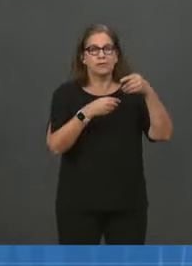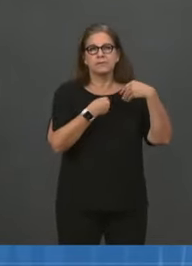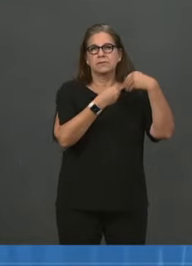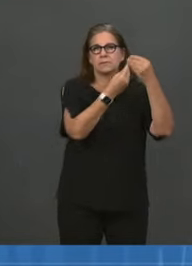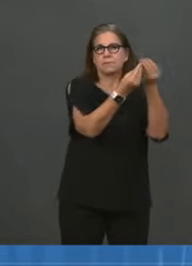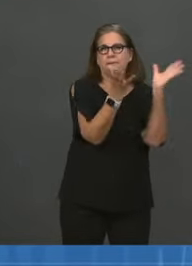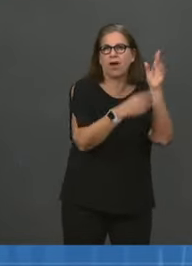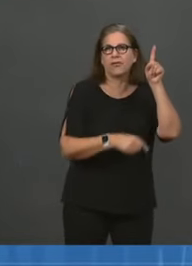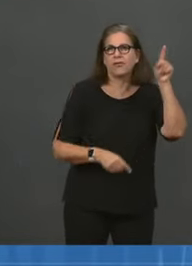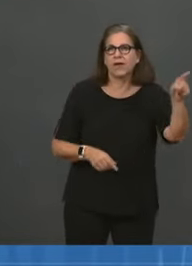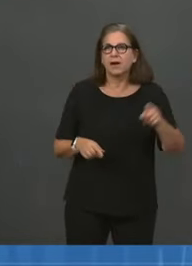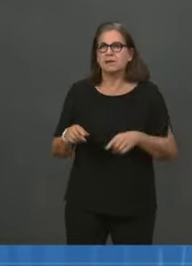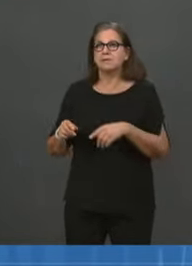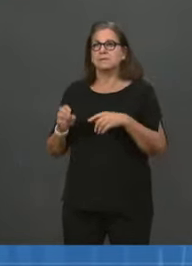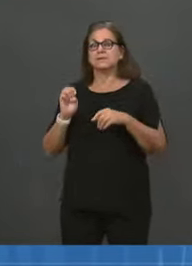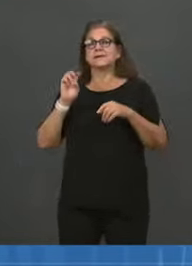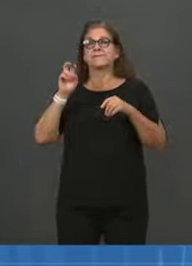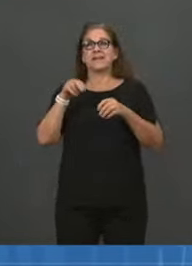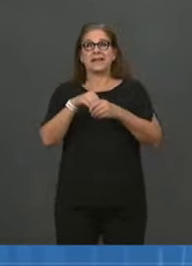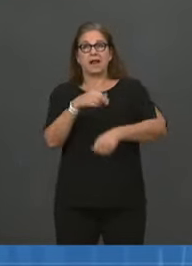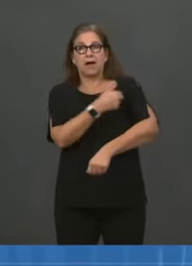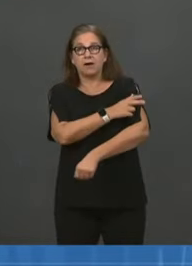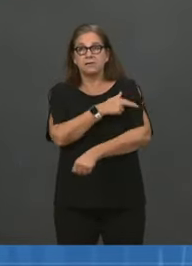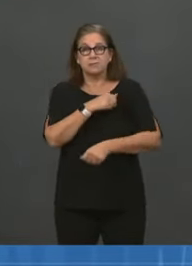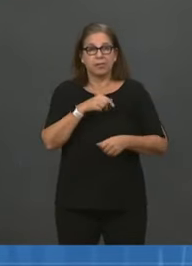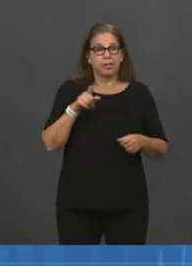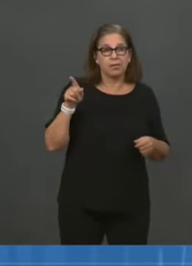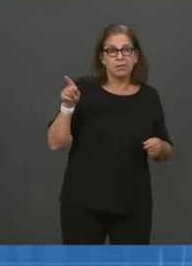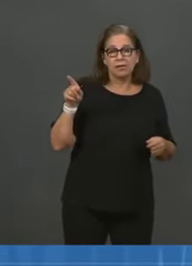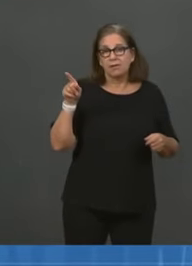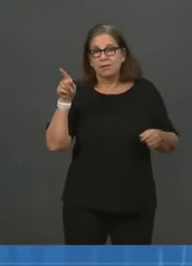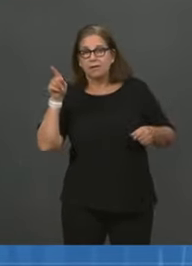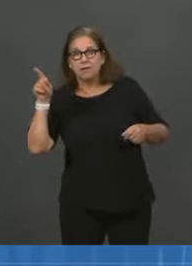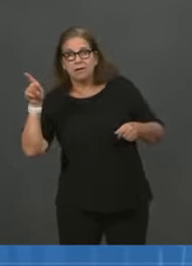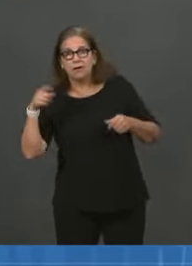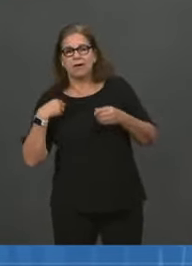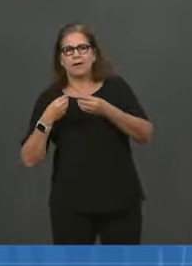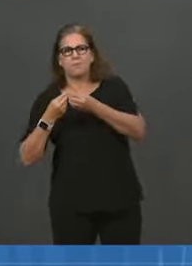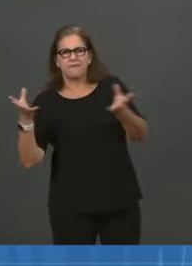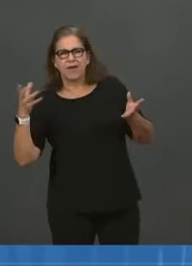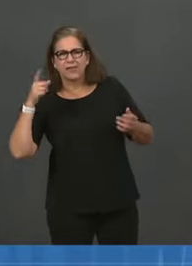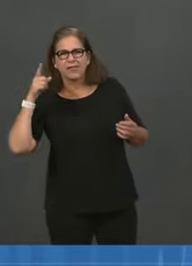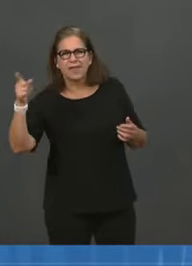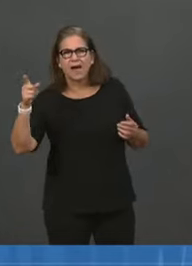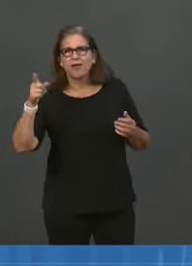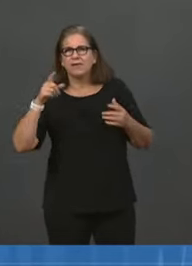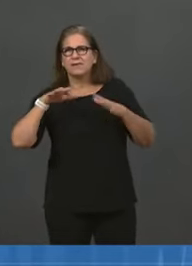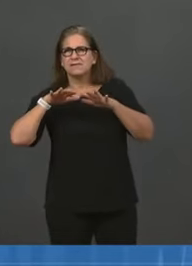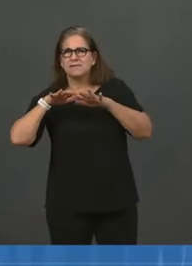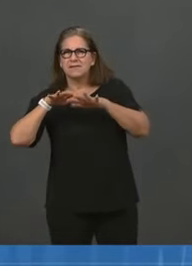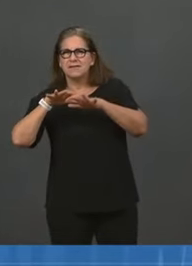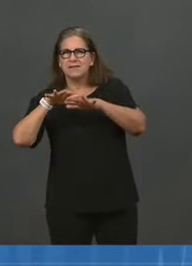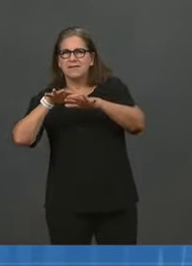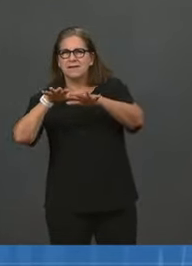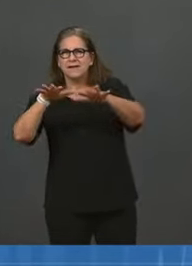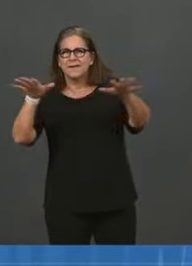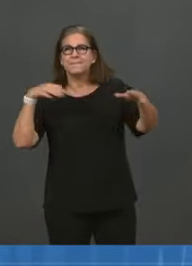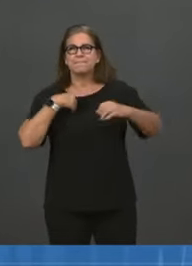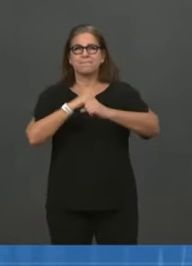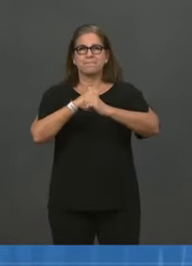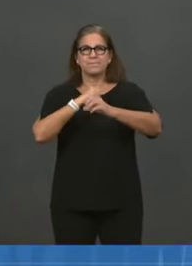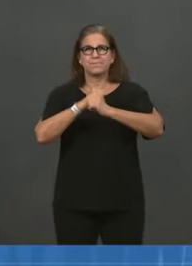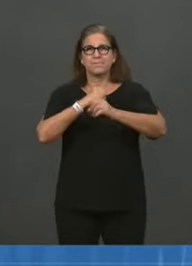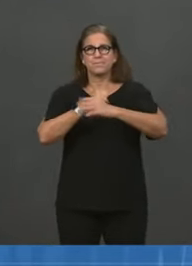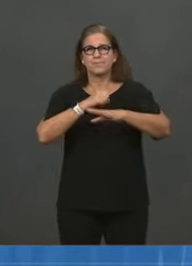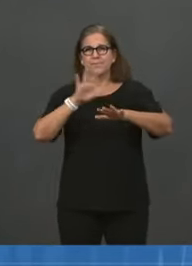States are standing up more vaccination sites, launching robust public education campaigns, staffing up call centers,